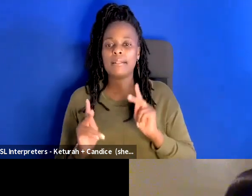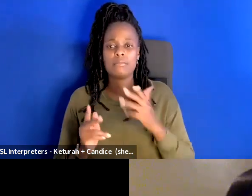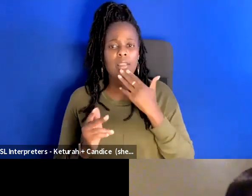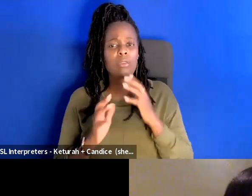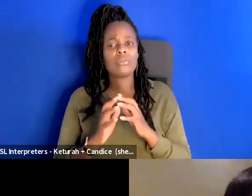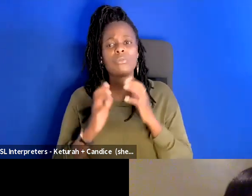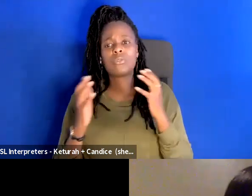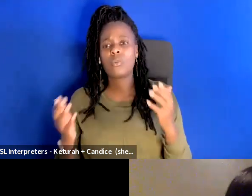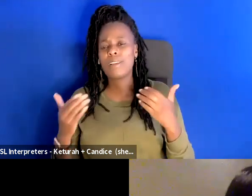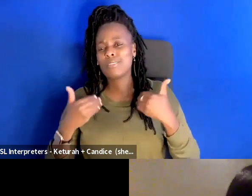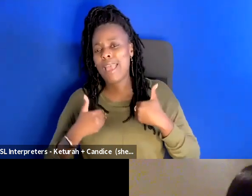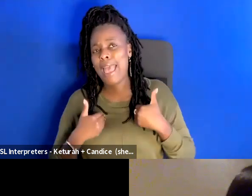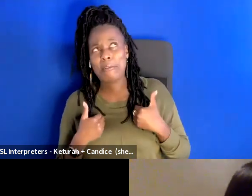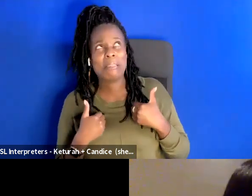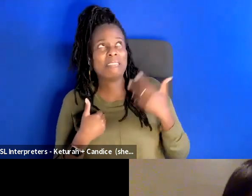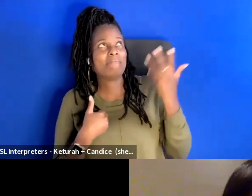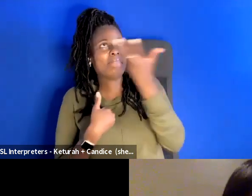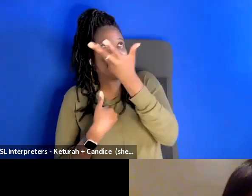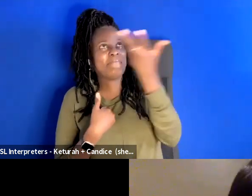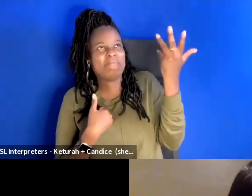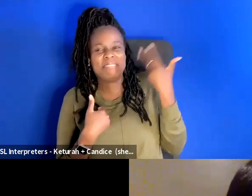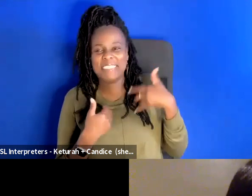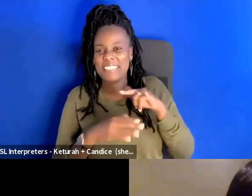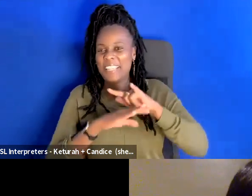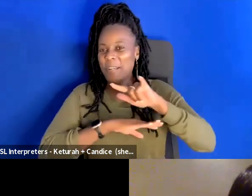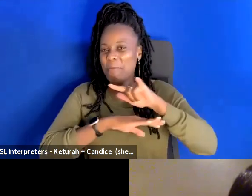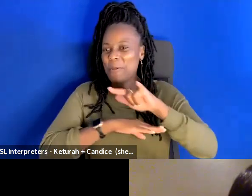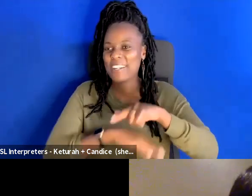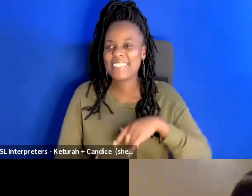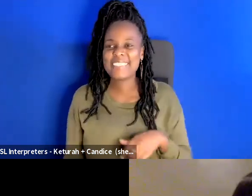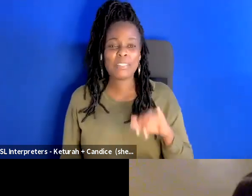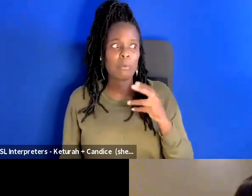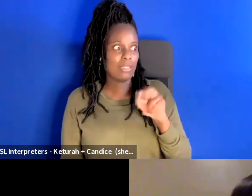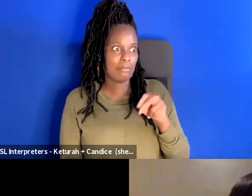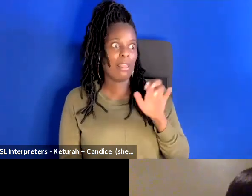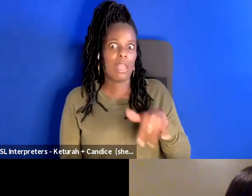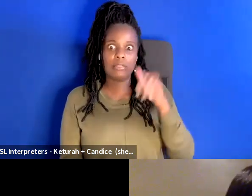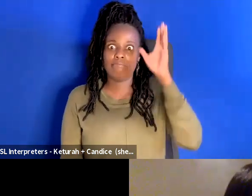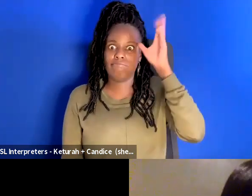having me under these circumstances. No, that is dedication from a hallway. Welcome.